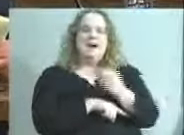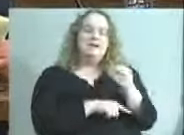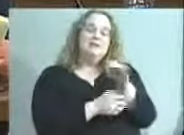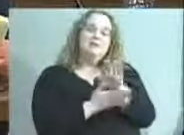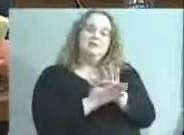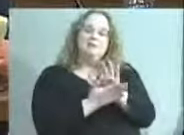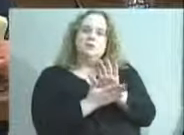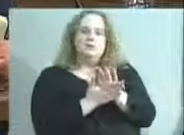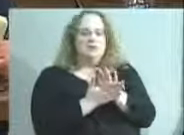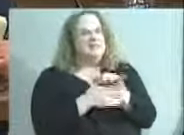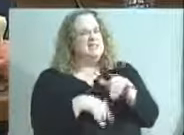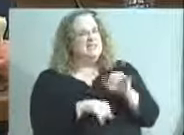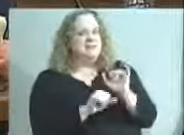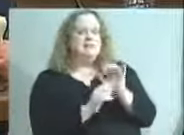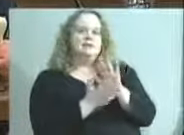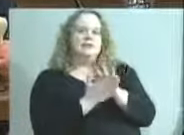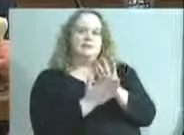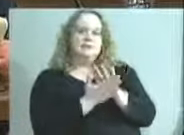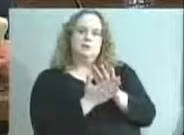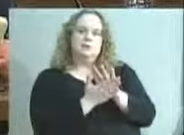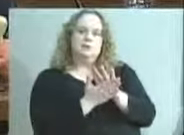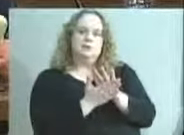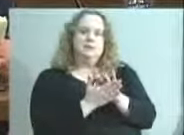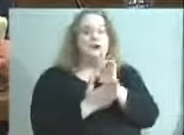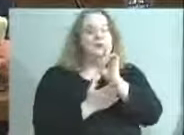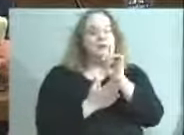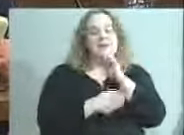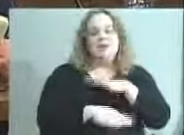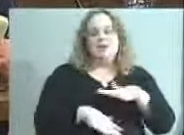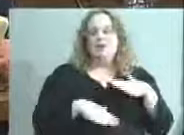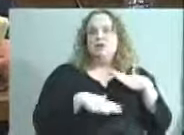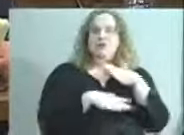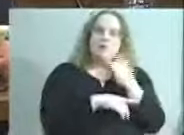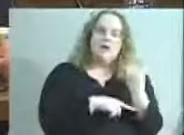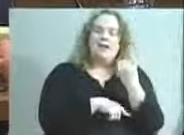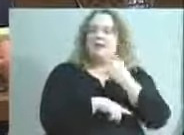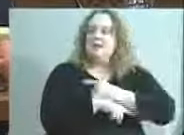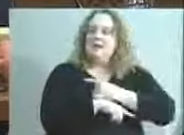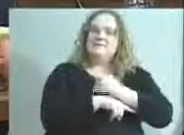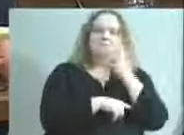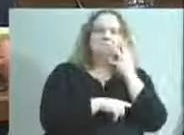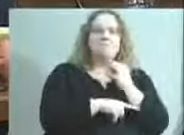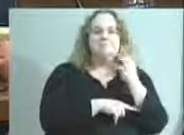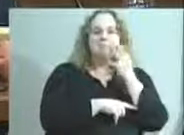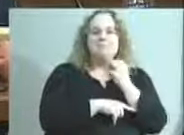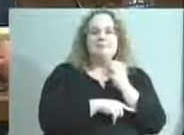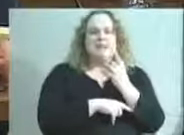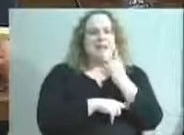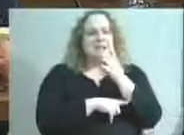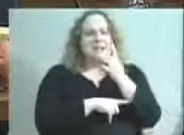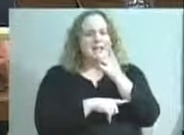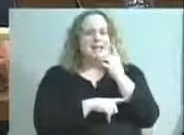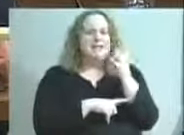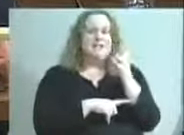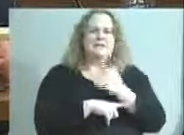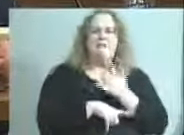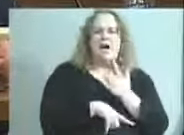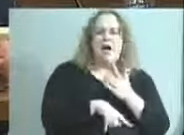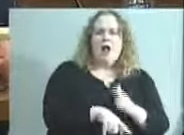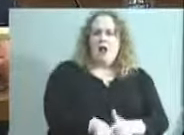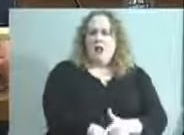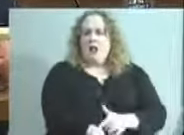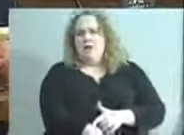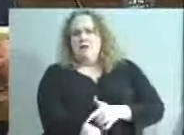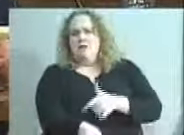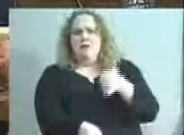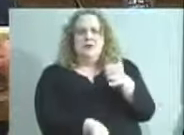is just still school. I very much enjoyed the day with them. It seemed like lunch was a little bit longer than what I used